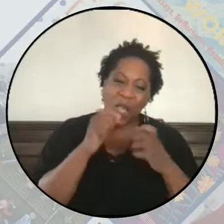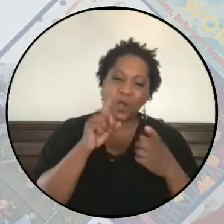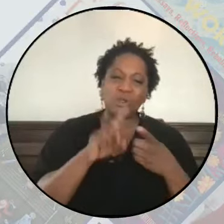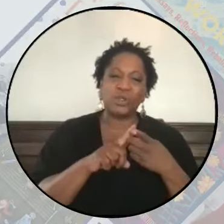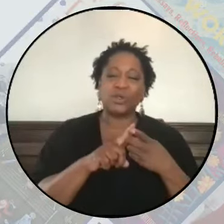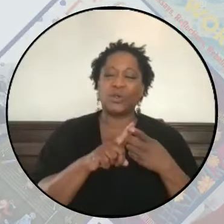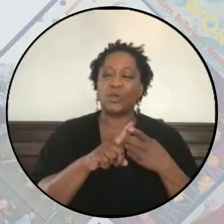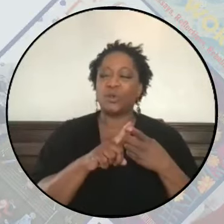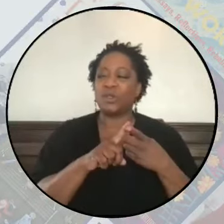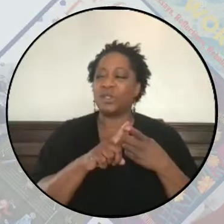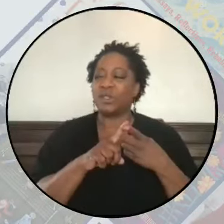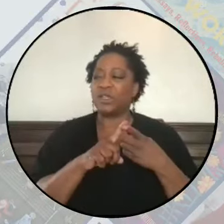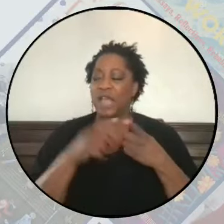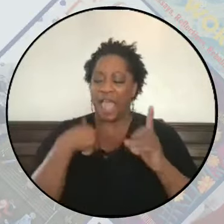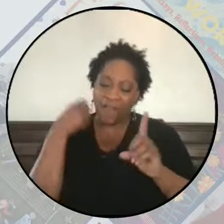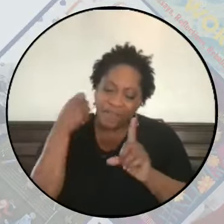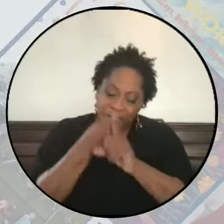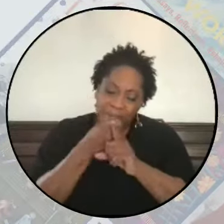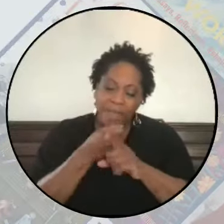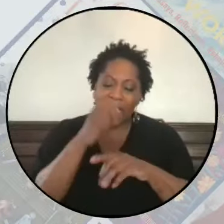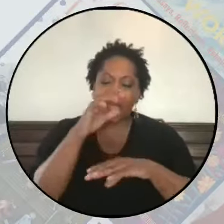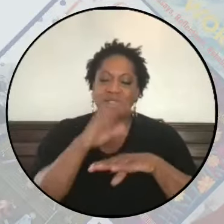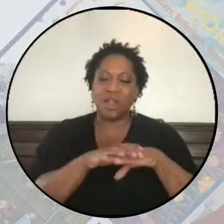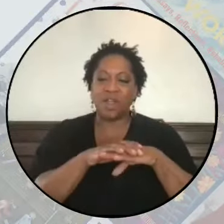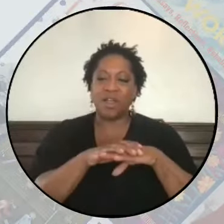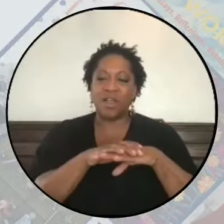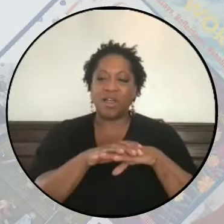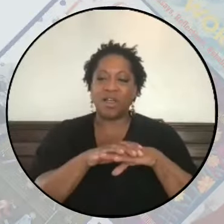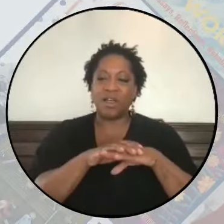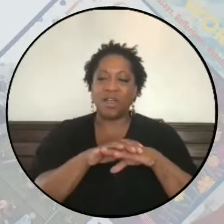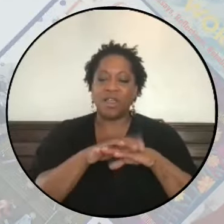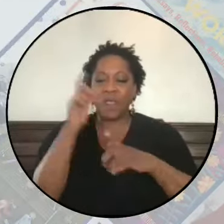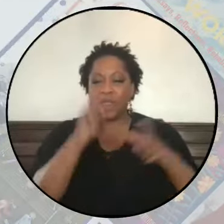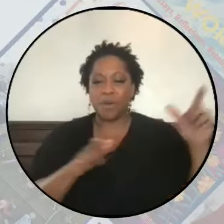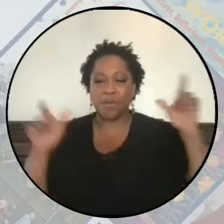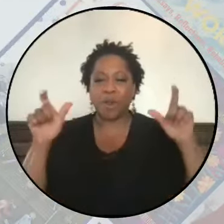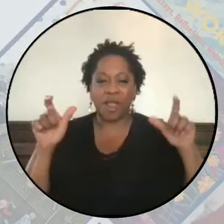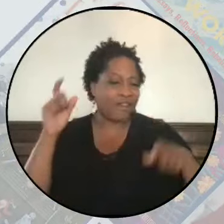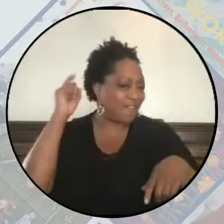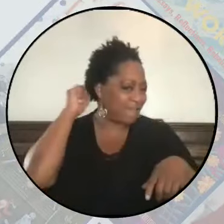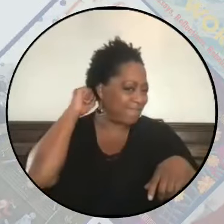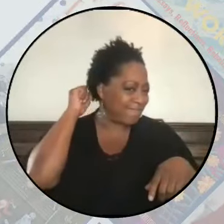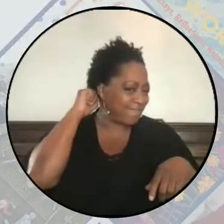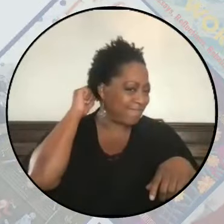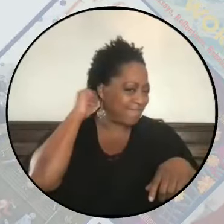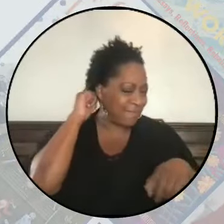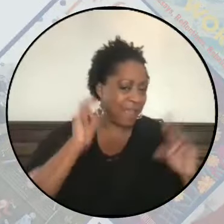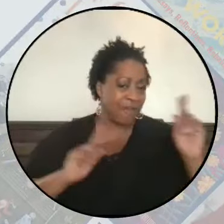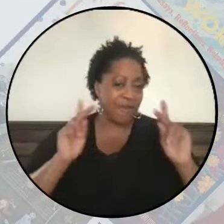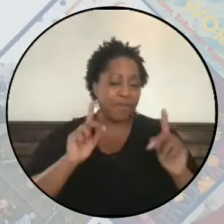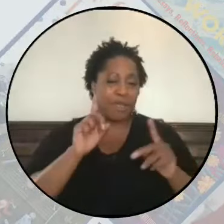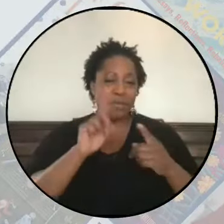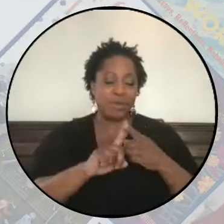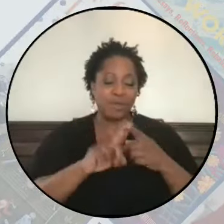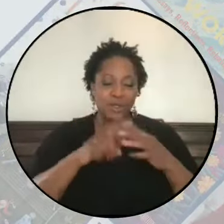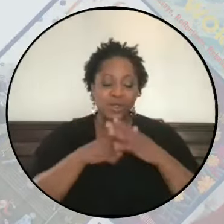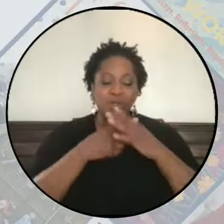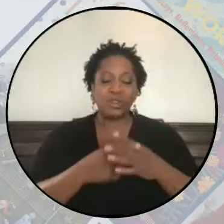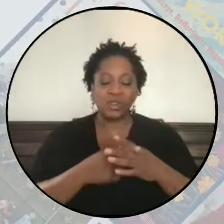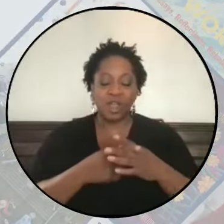have an impact on the broader consciousness and for people to begin to